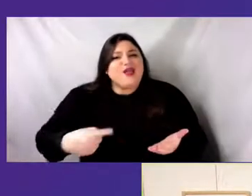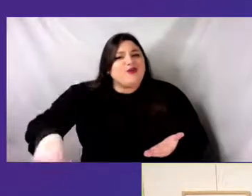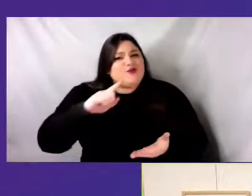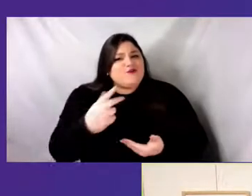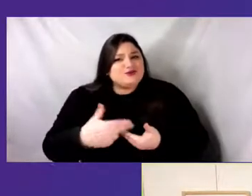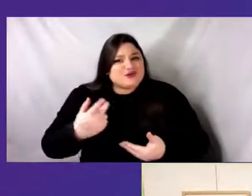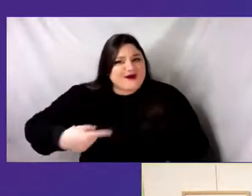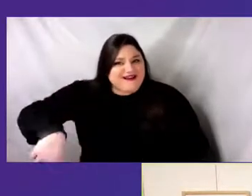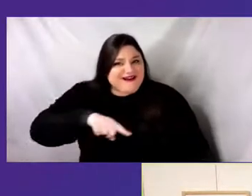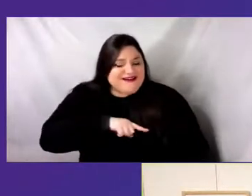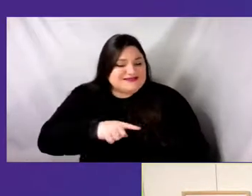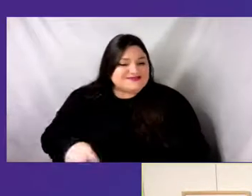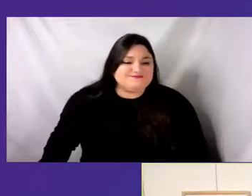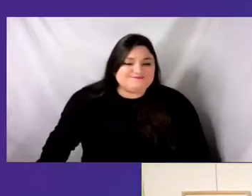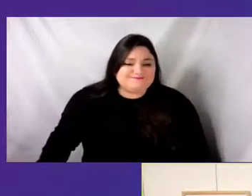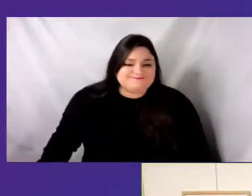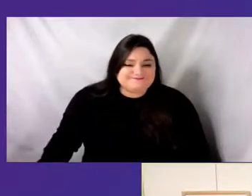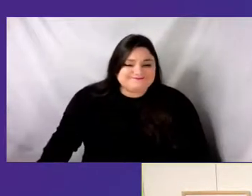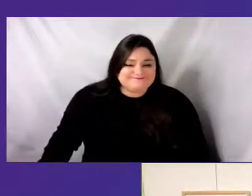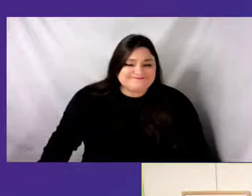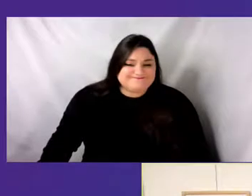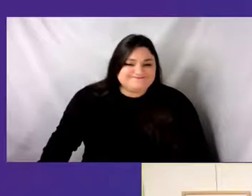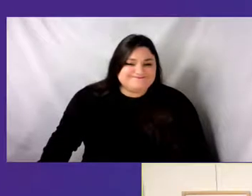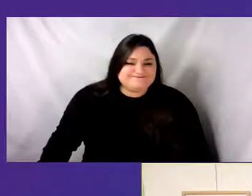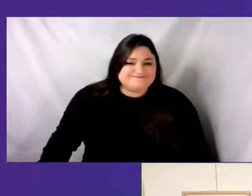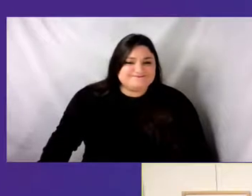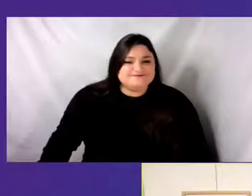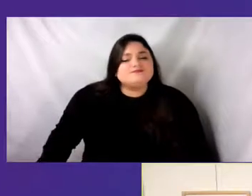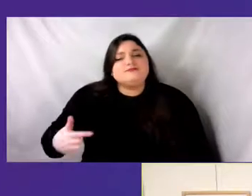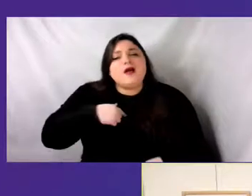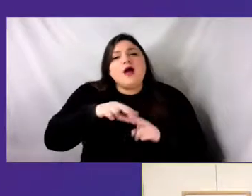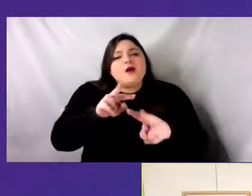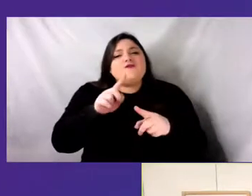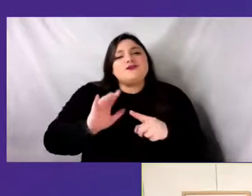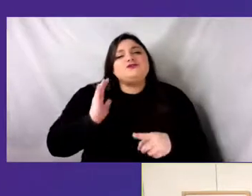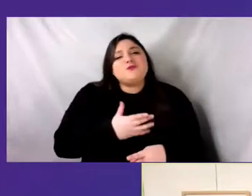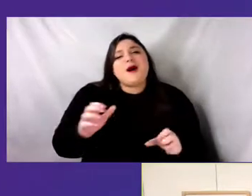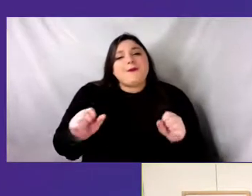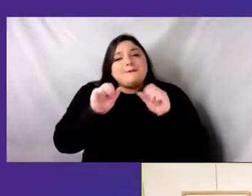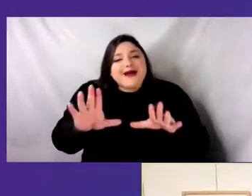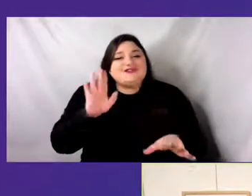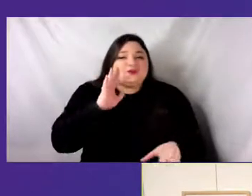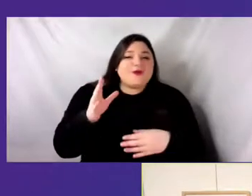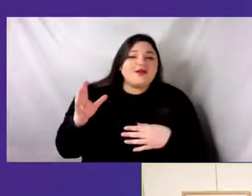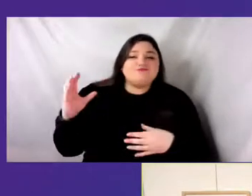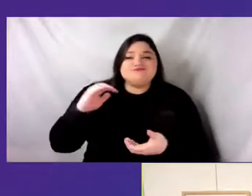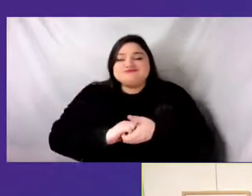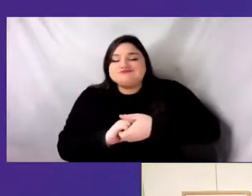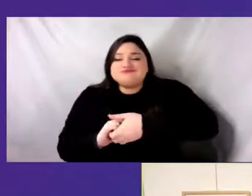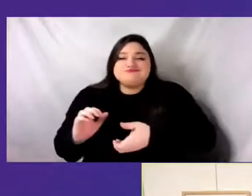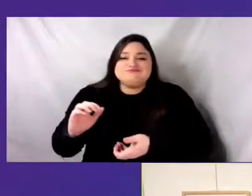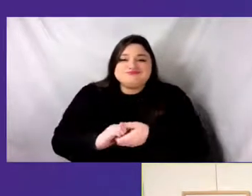I'm so looking forward to the magic that we will collectively co-create over the next few days that we'll share together.